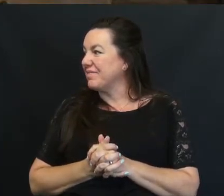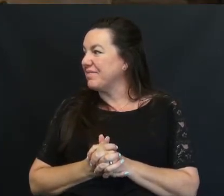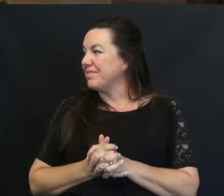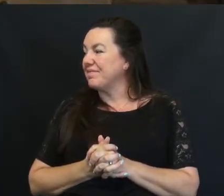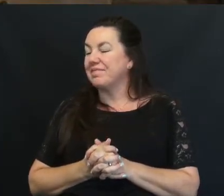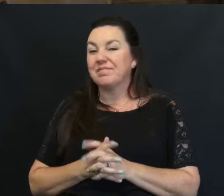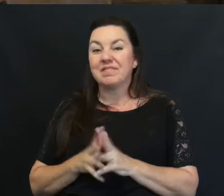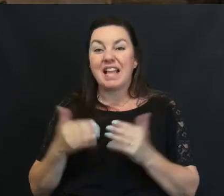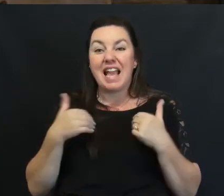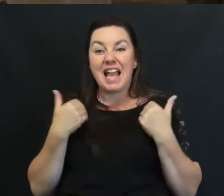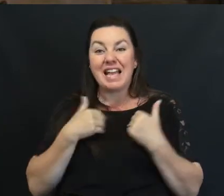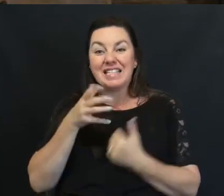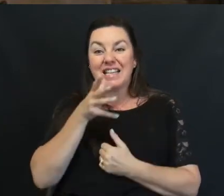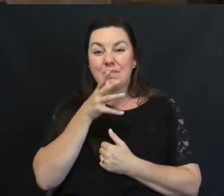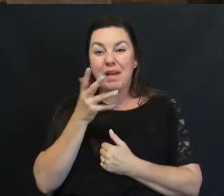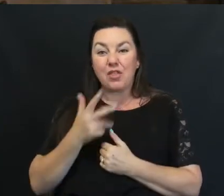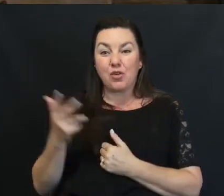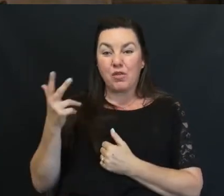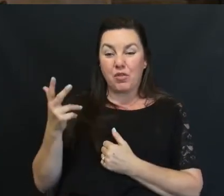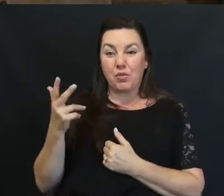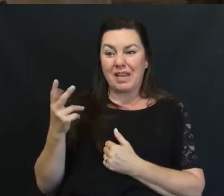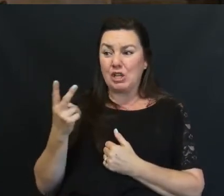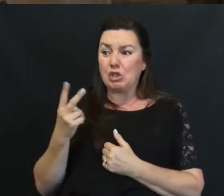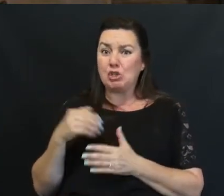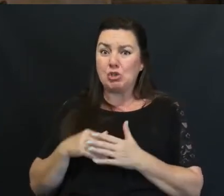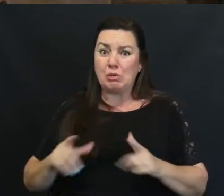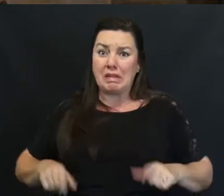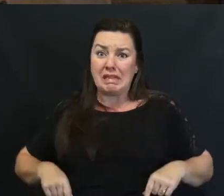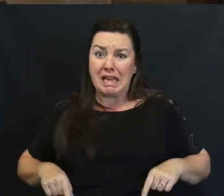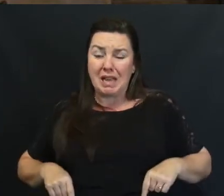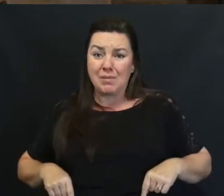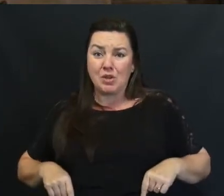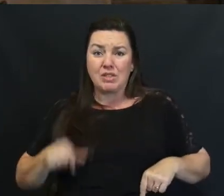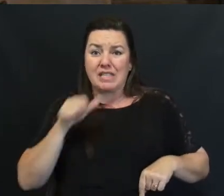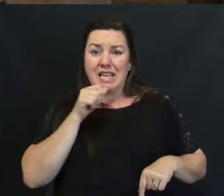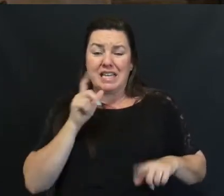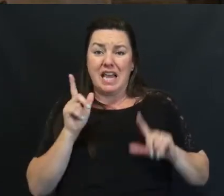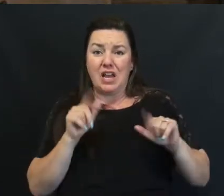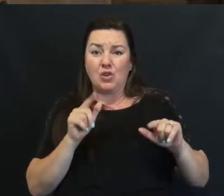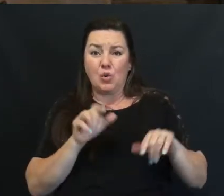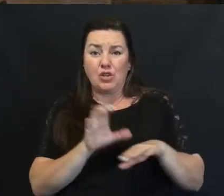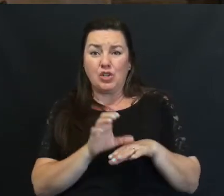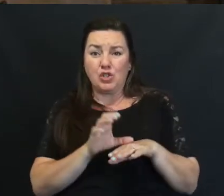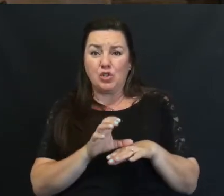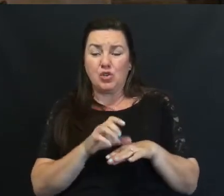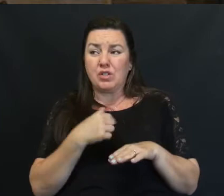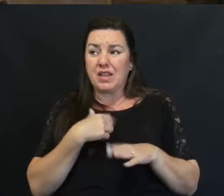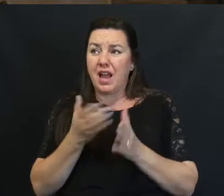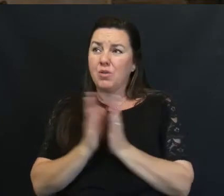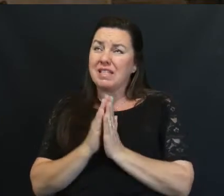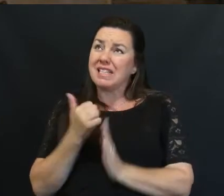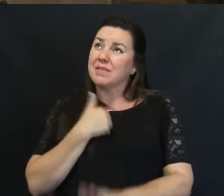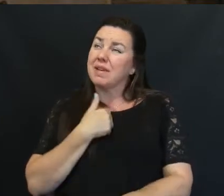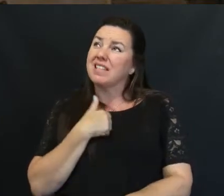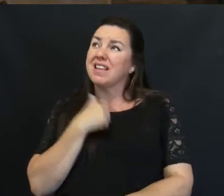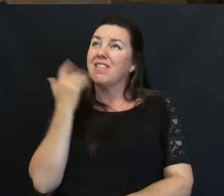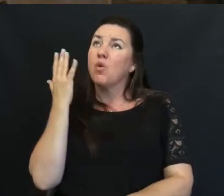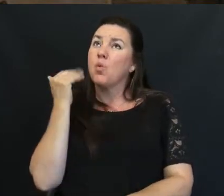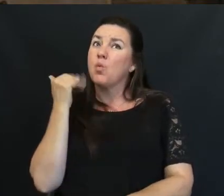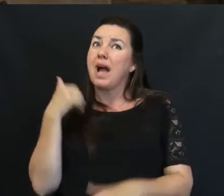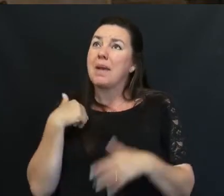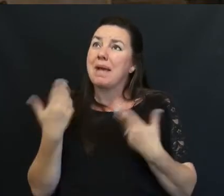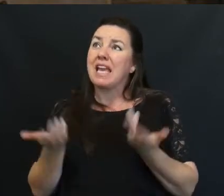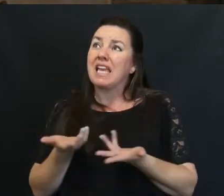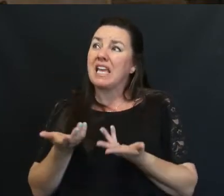As a young Mother of three Two in diapers And no longer Attending church I was asking myself Why am I